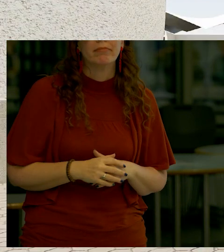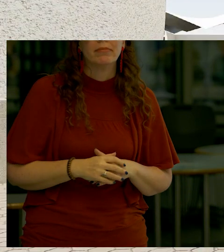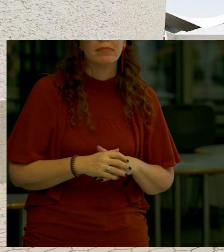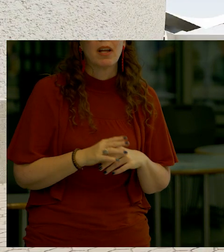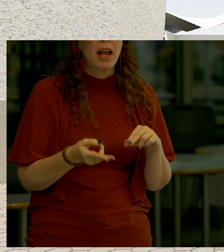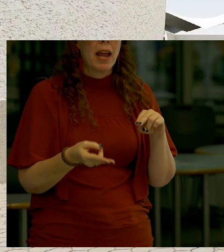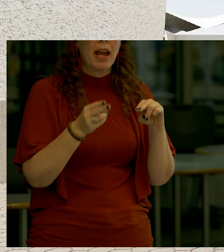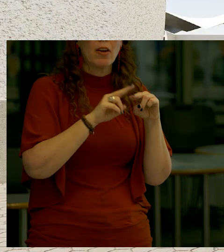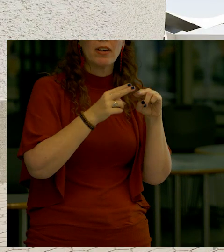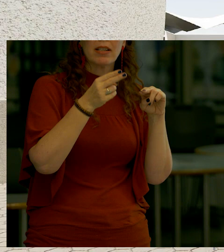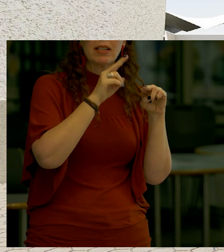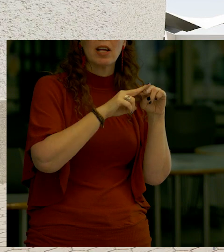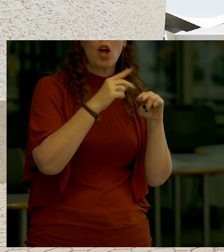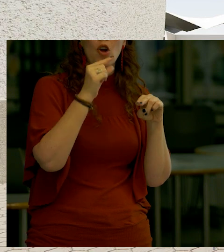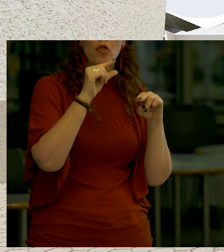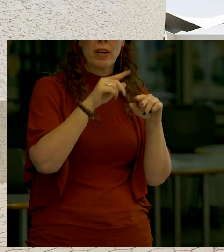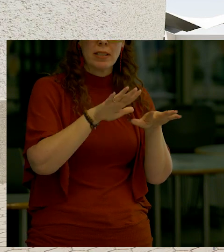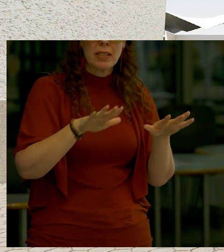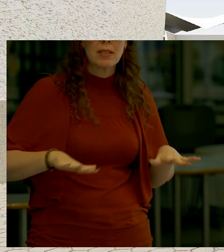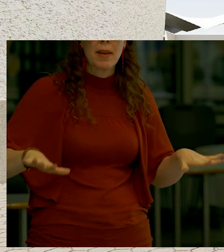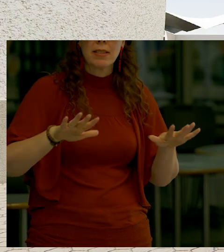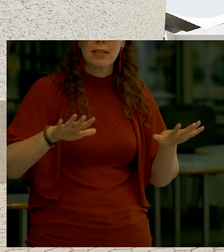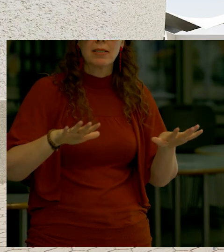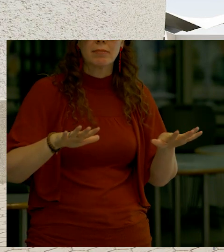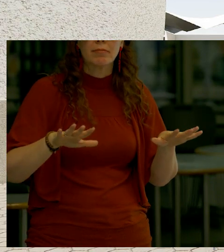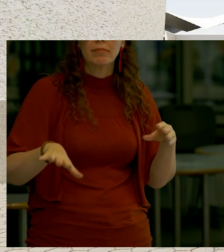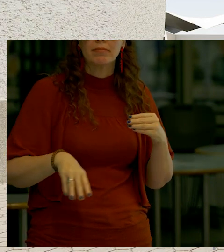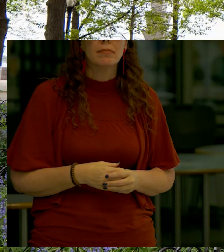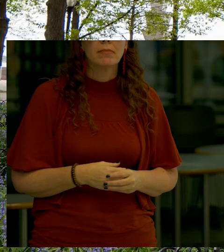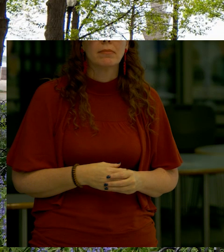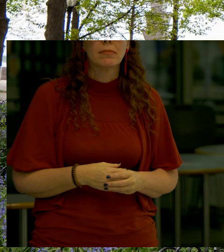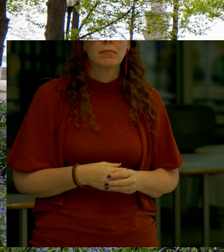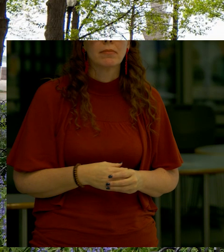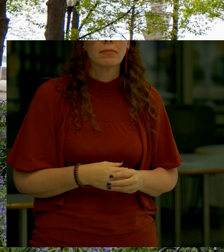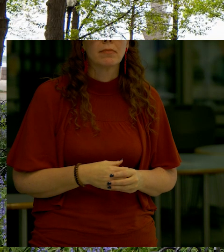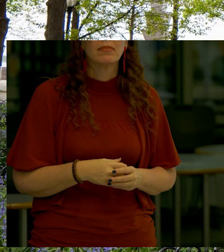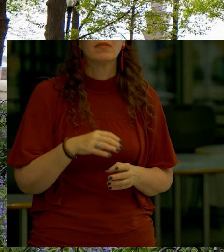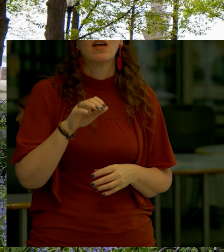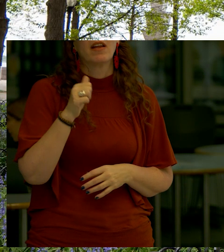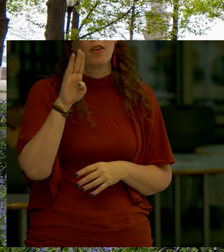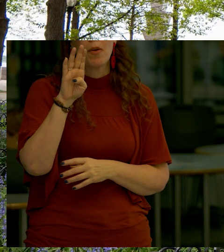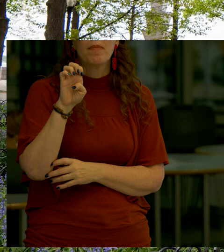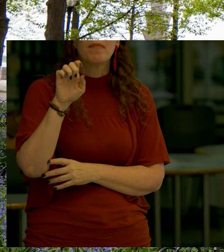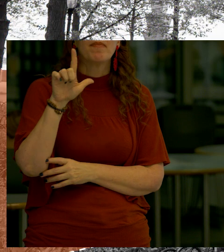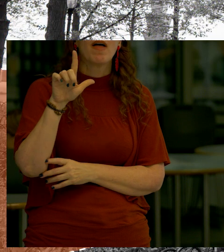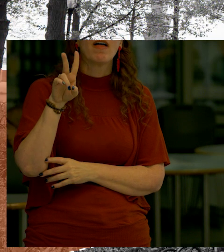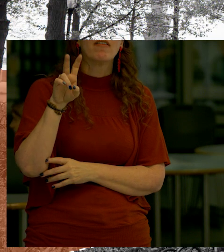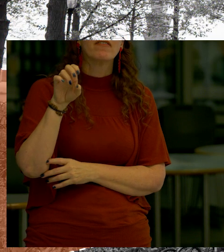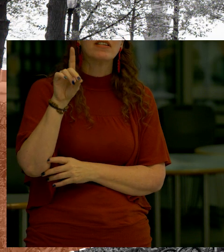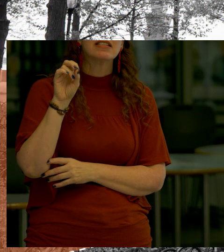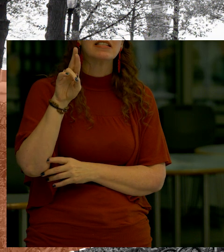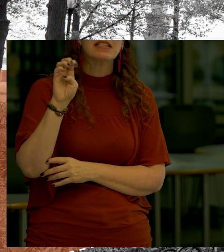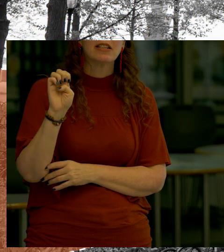increase in amplification of the green spaces and the landscaping another shot of Belvedere Plaza there's the